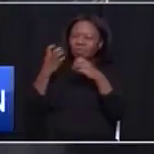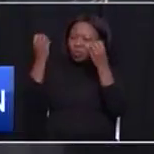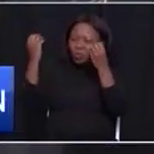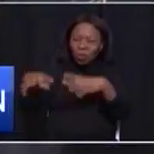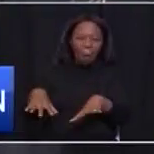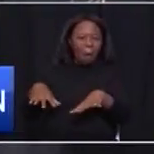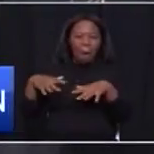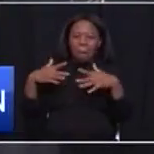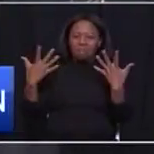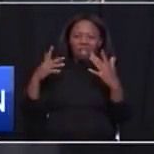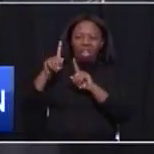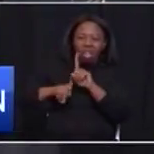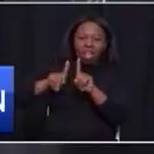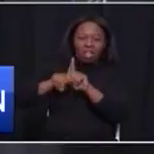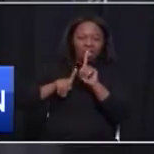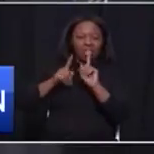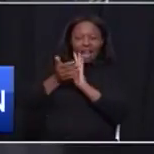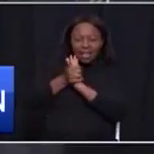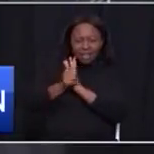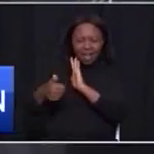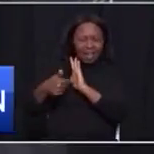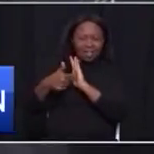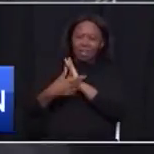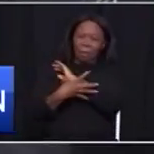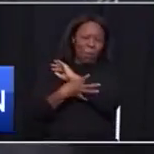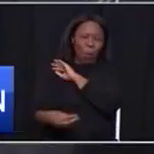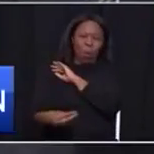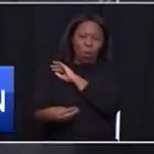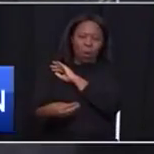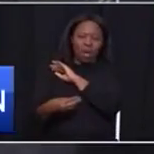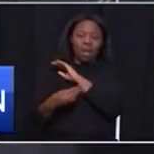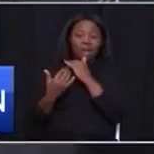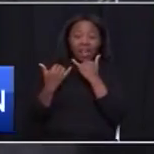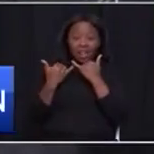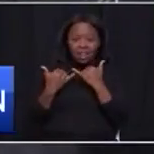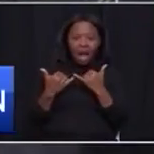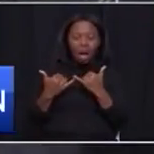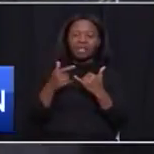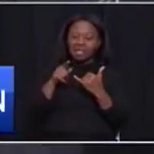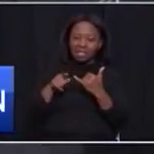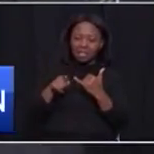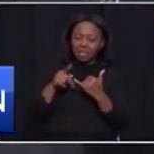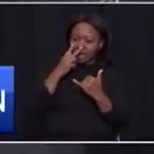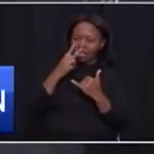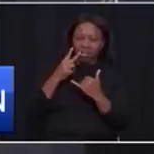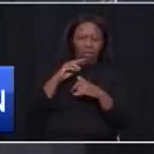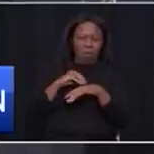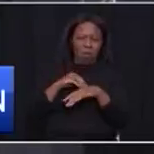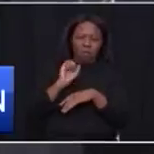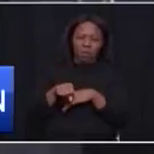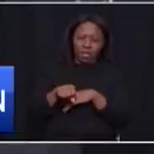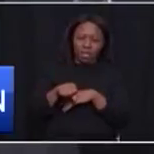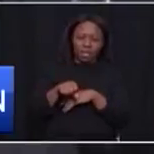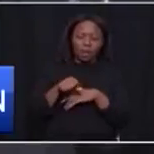and those who get there have very poor skills that they need. And to reverse that becomes a big problem. So,